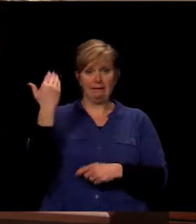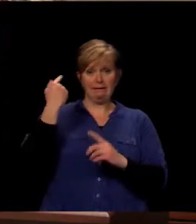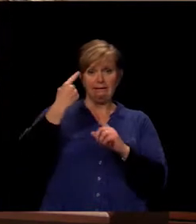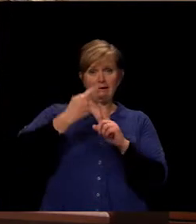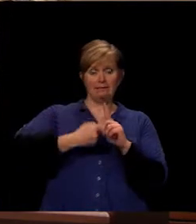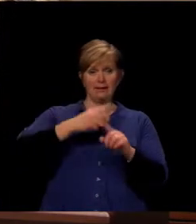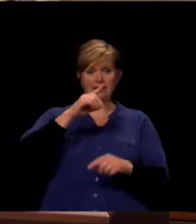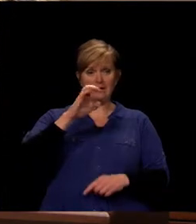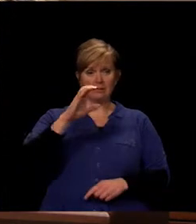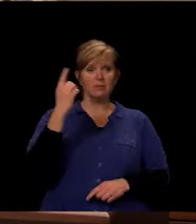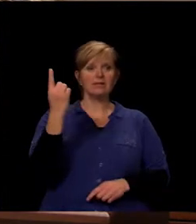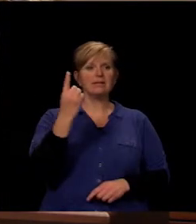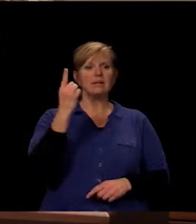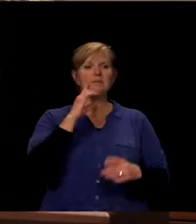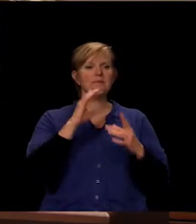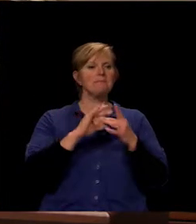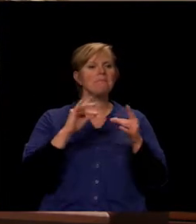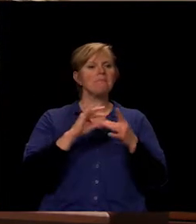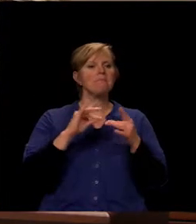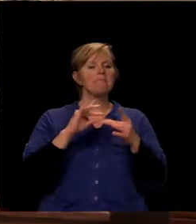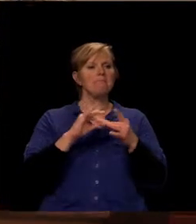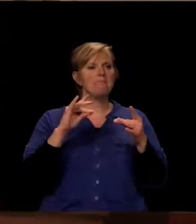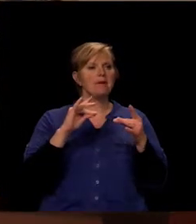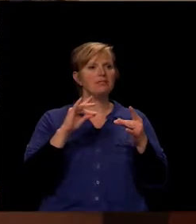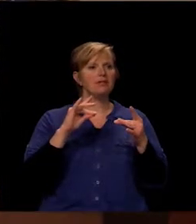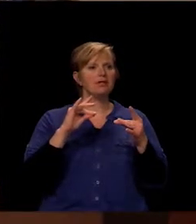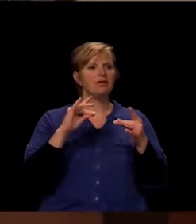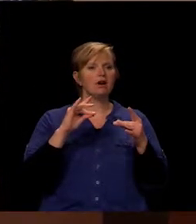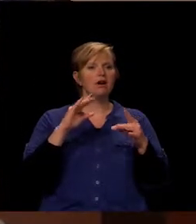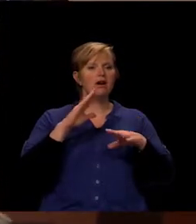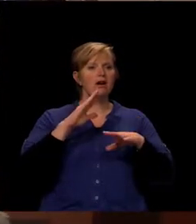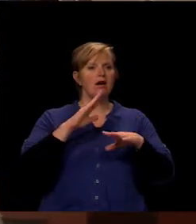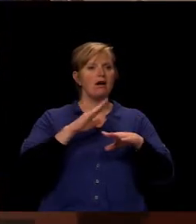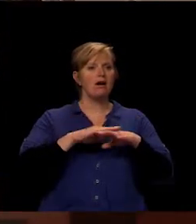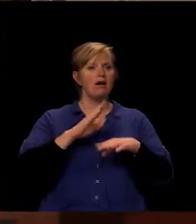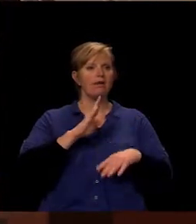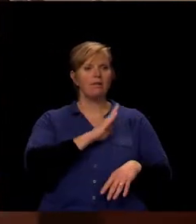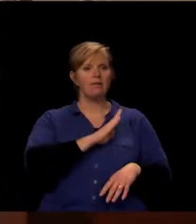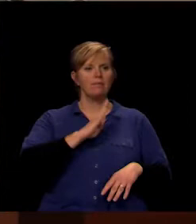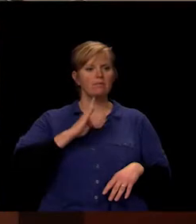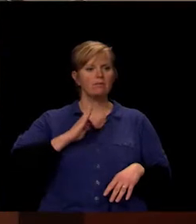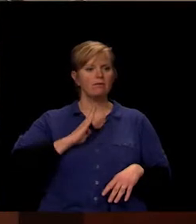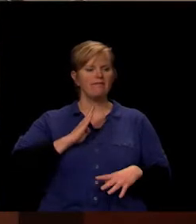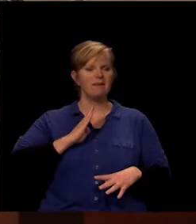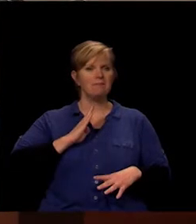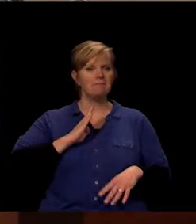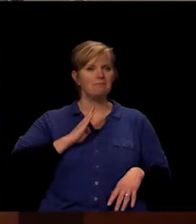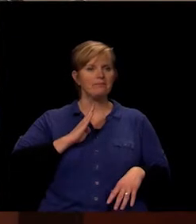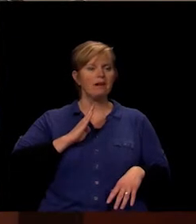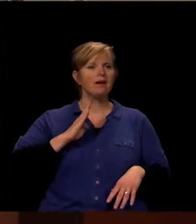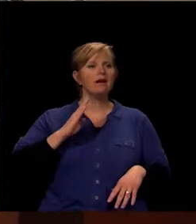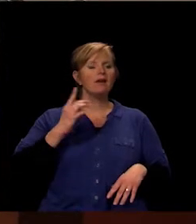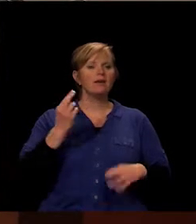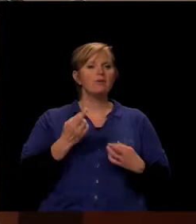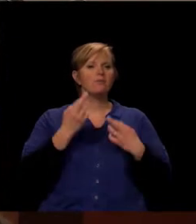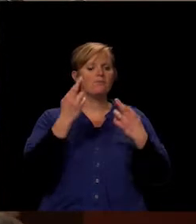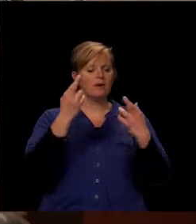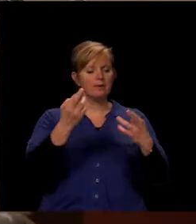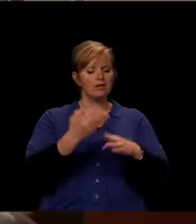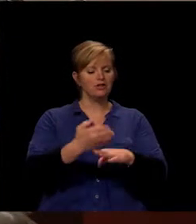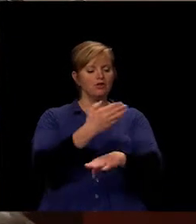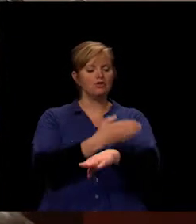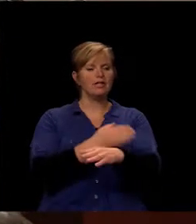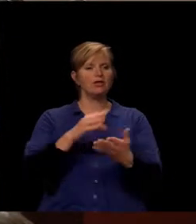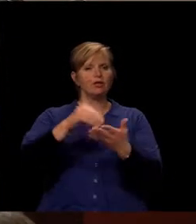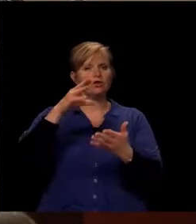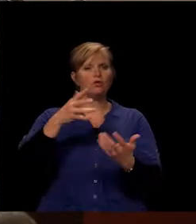someone mentioned on the board where are we with a recommendation on increasing our student access at the middle level and so we are